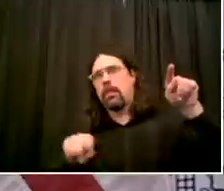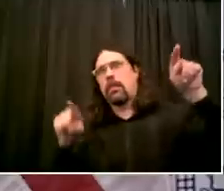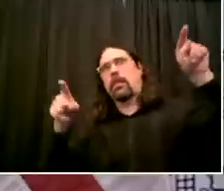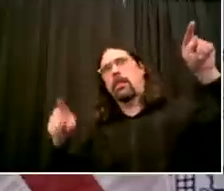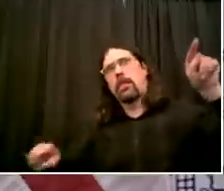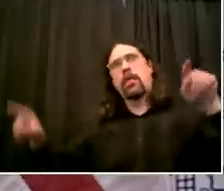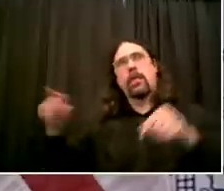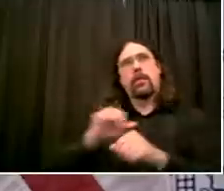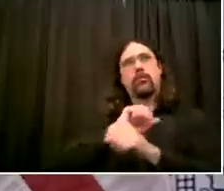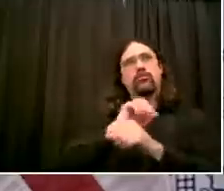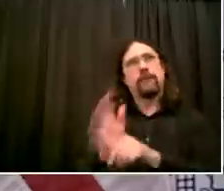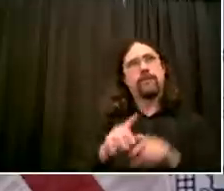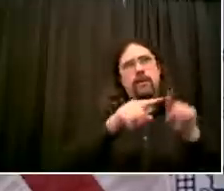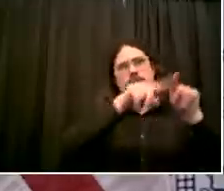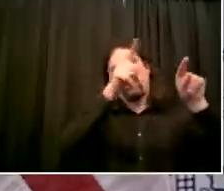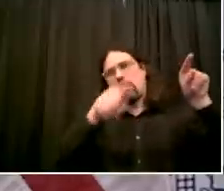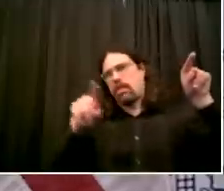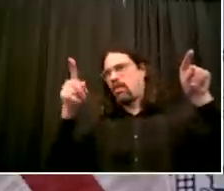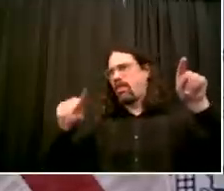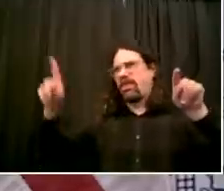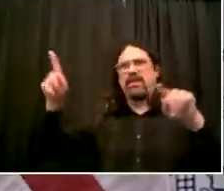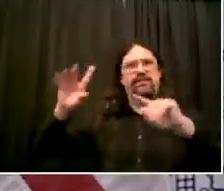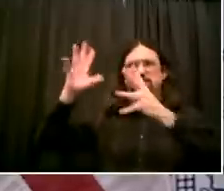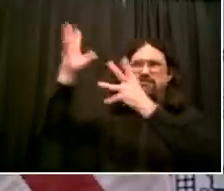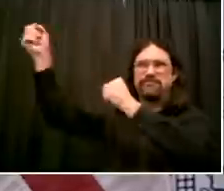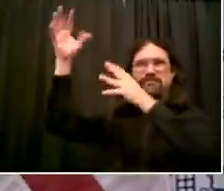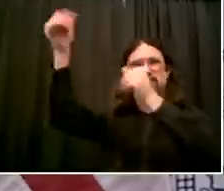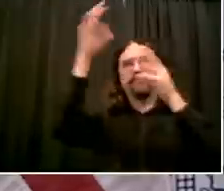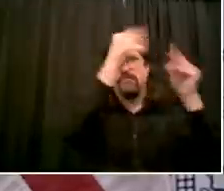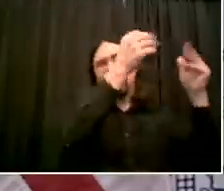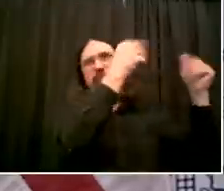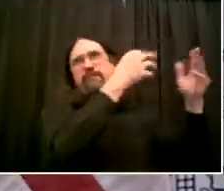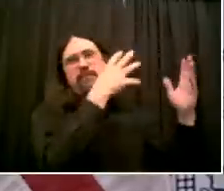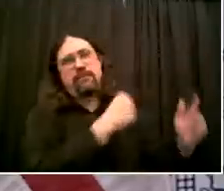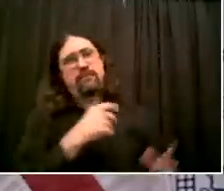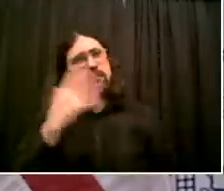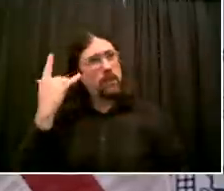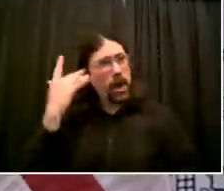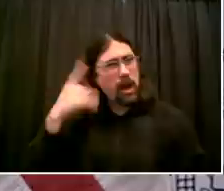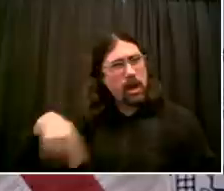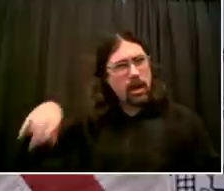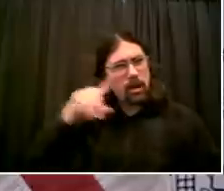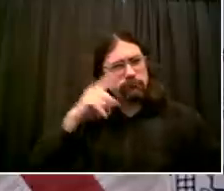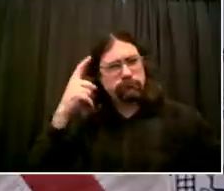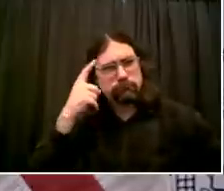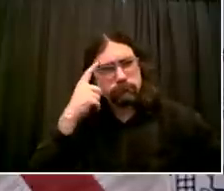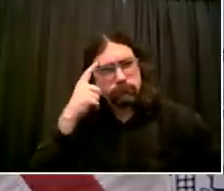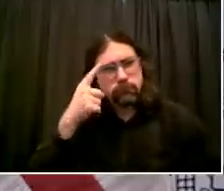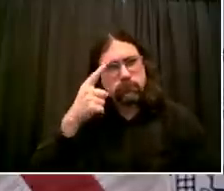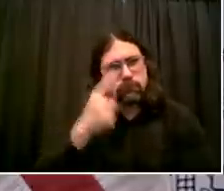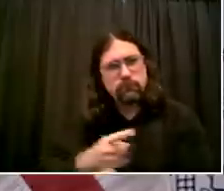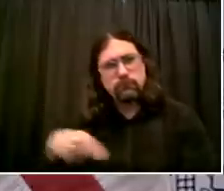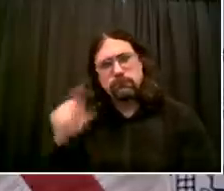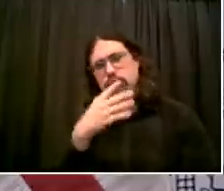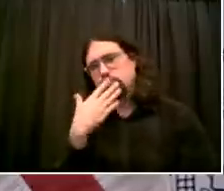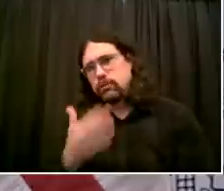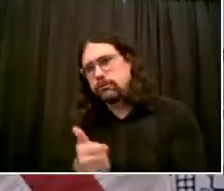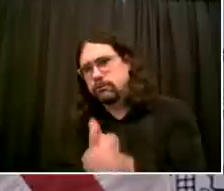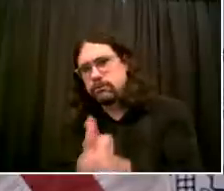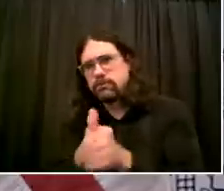worked. Face coverings have worked. Face coverings have proven to be more important than we even realized initially. It's really been a crucial piece of the equation.